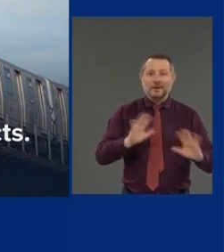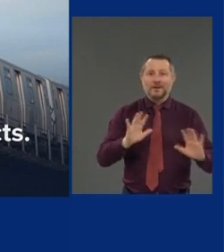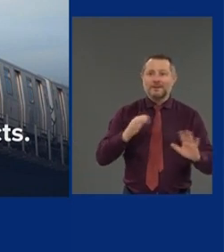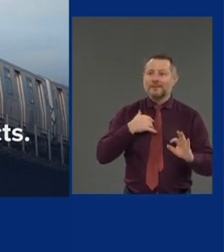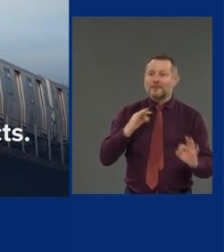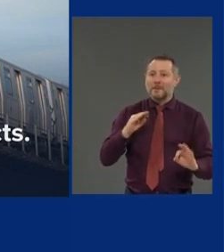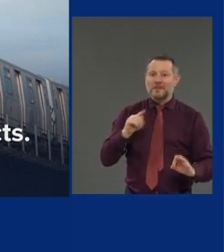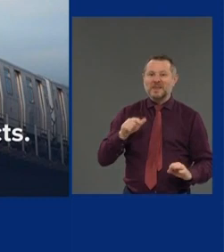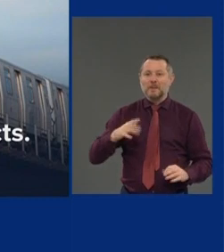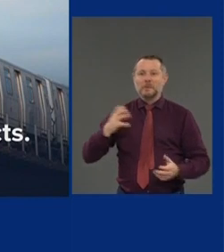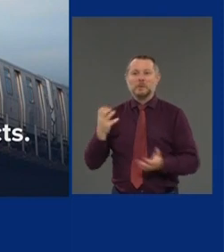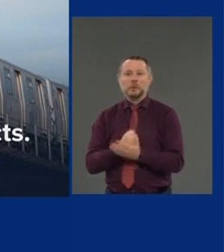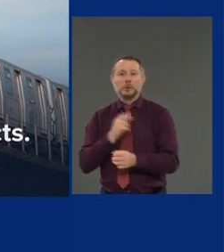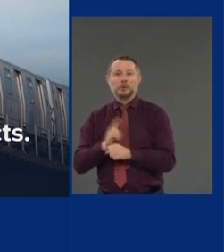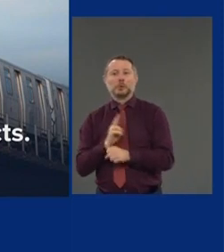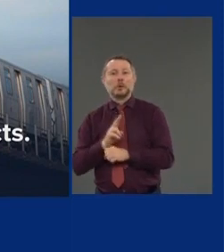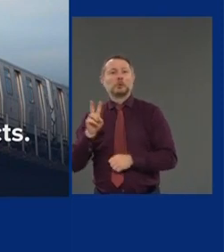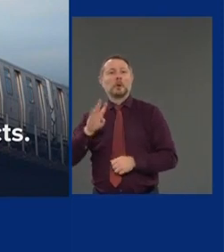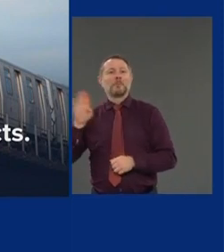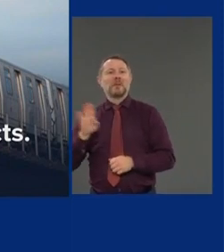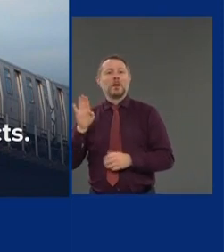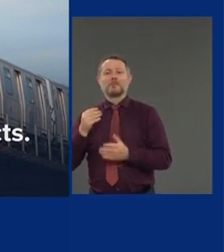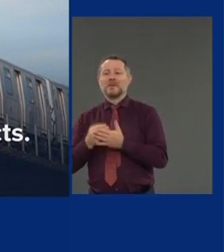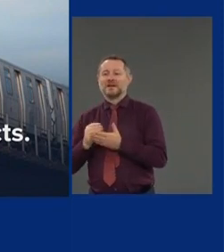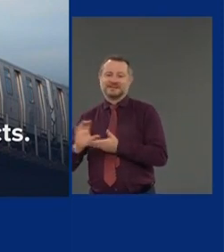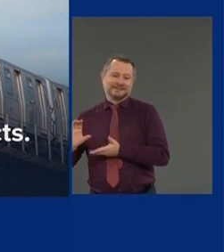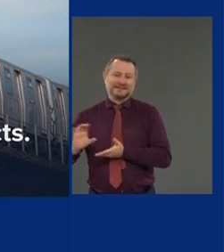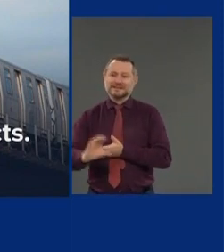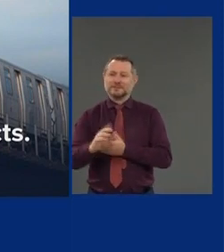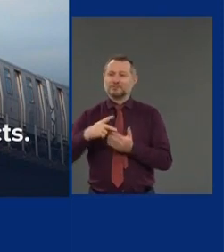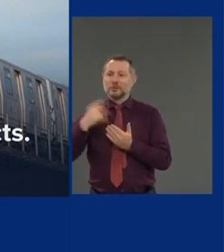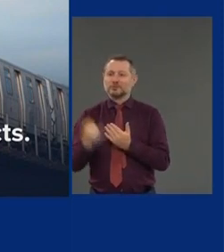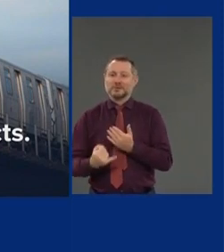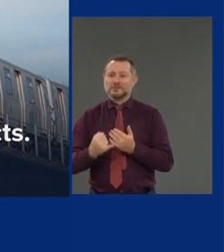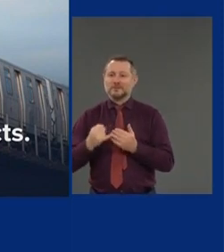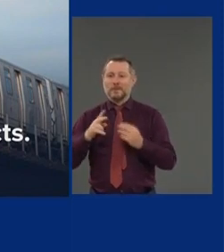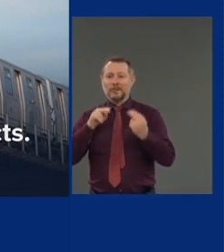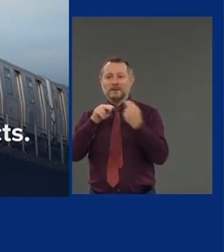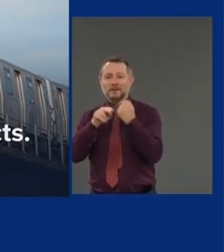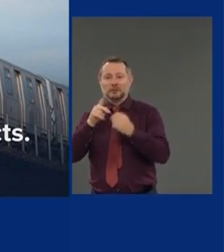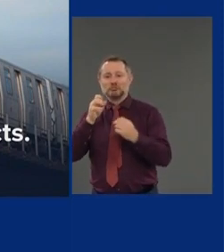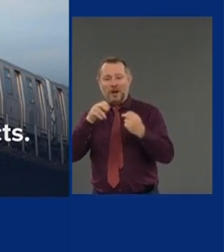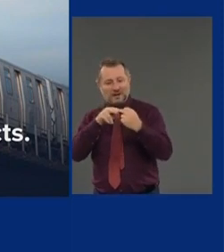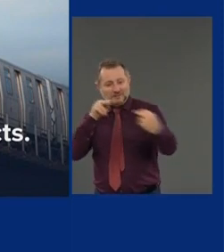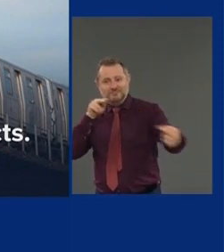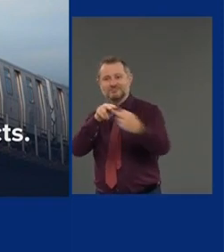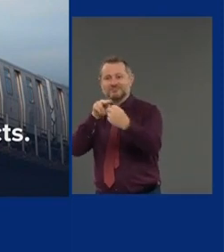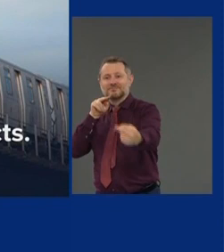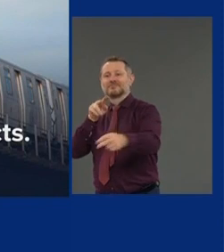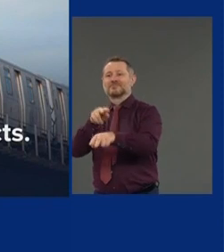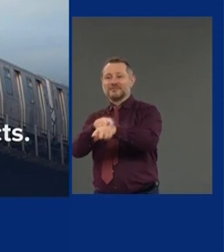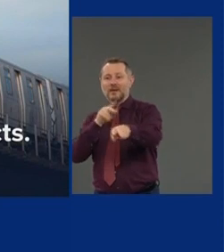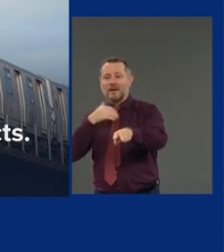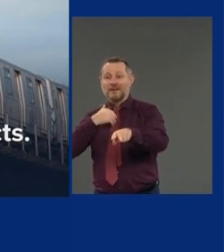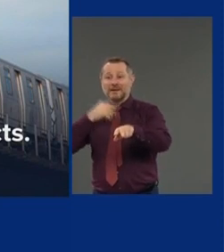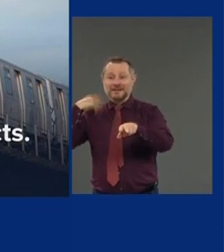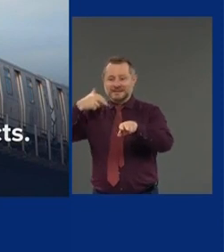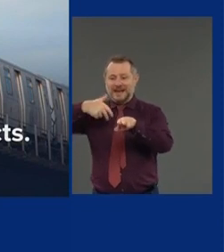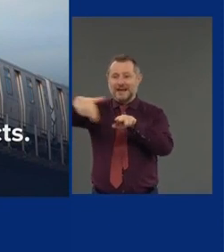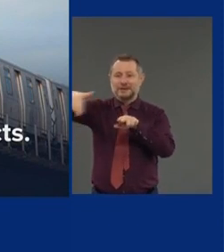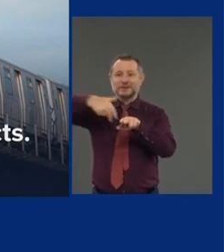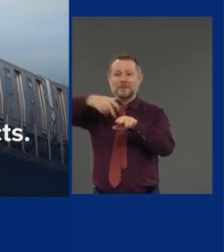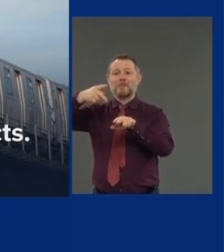capital construction. Fix the tracks now, fix the tunnels now, fix the platforms now, when the